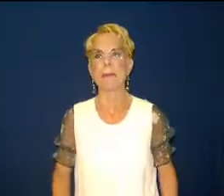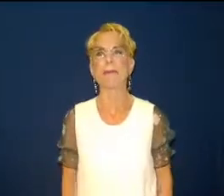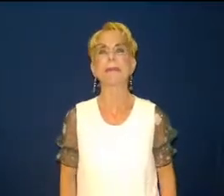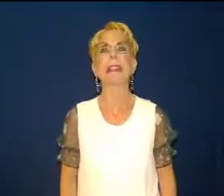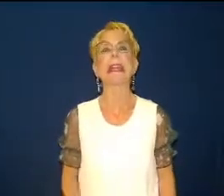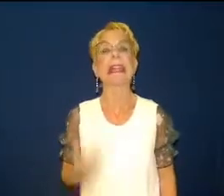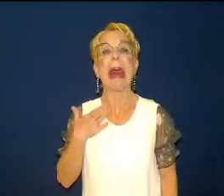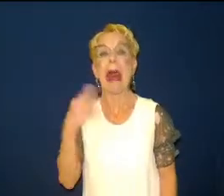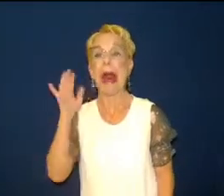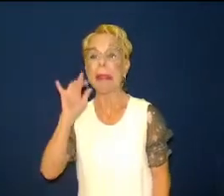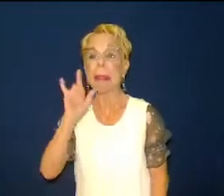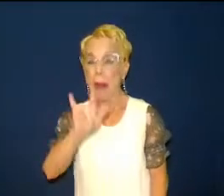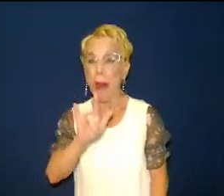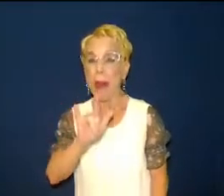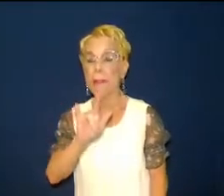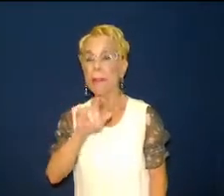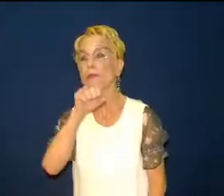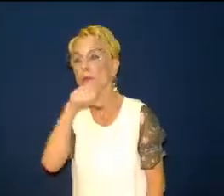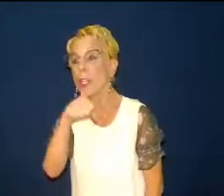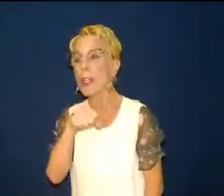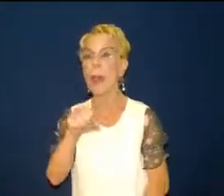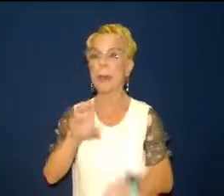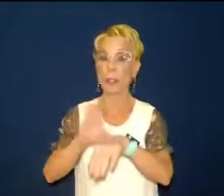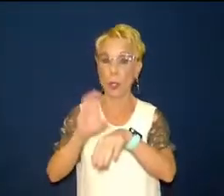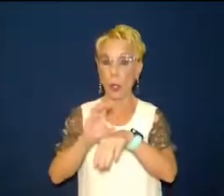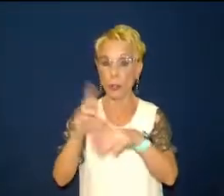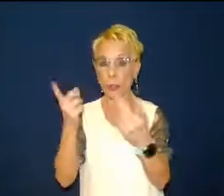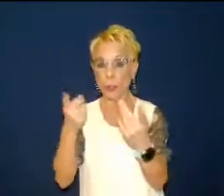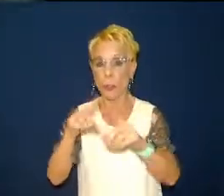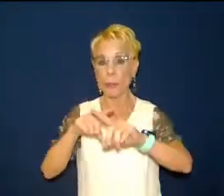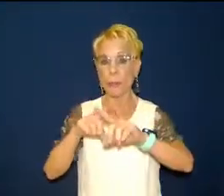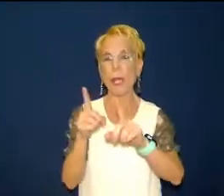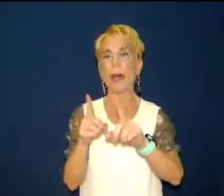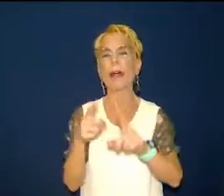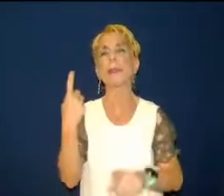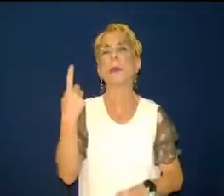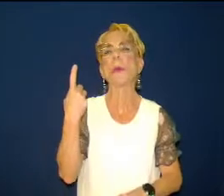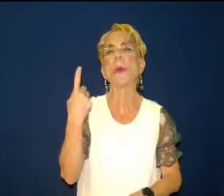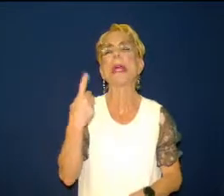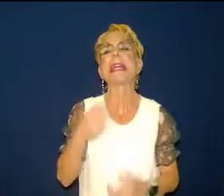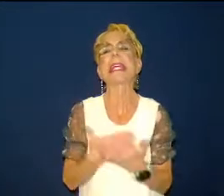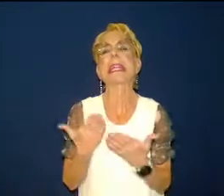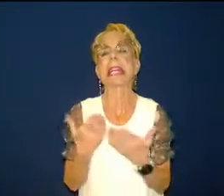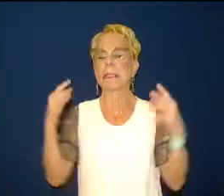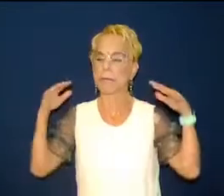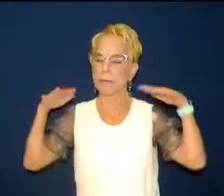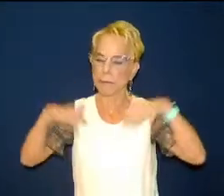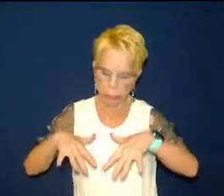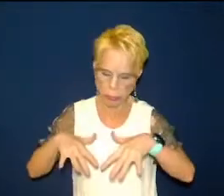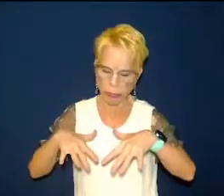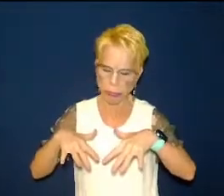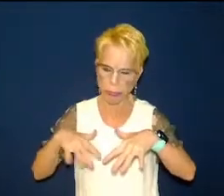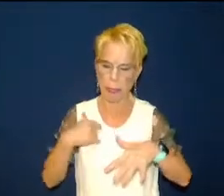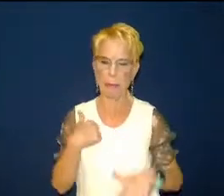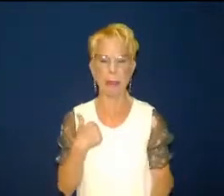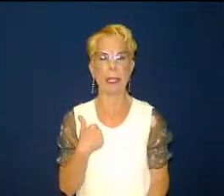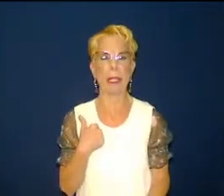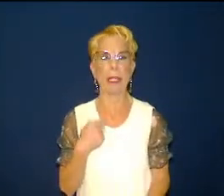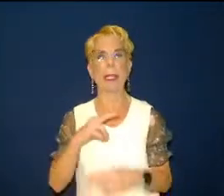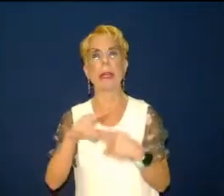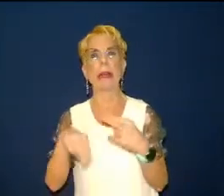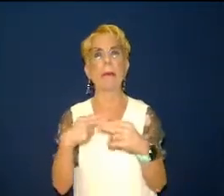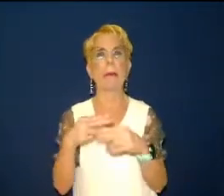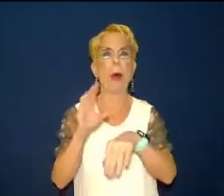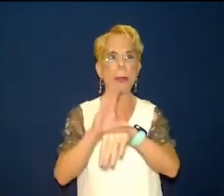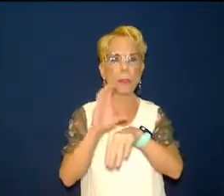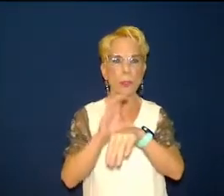businesses restaurants you'll find them in a church too i get all of that and i'm a church person i love the church and the church is helpful to